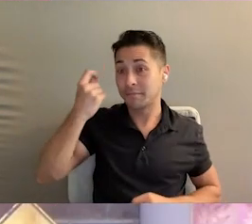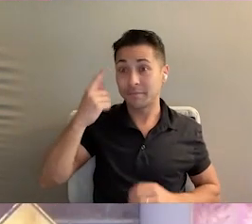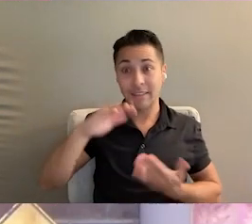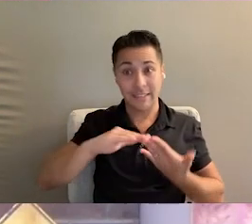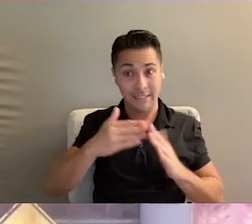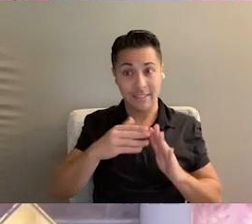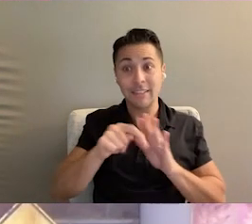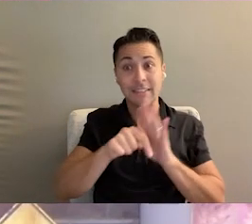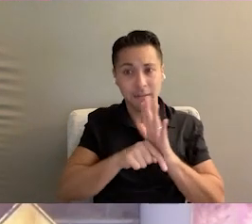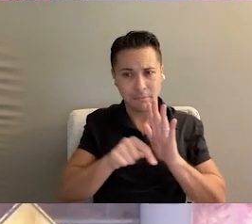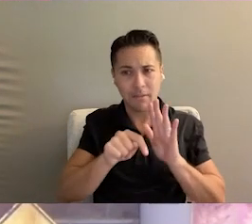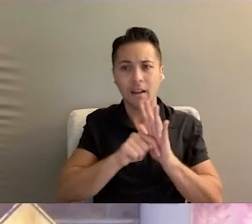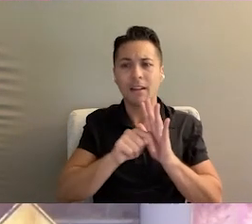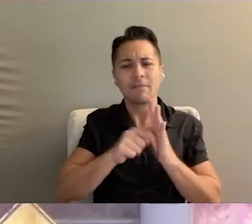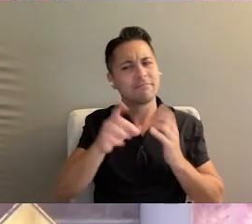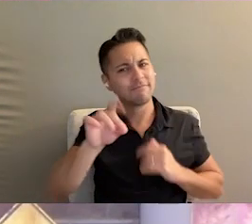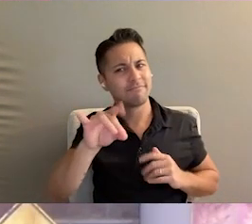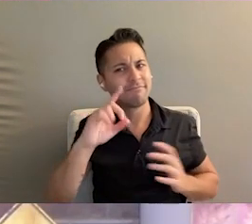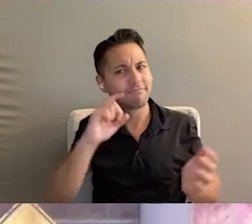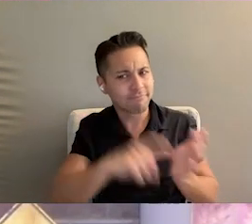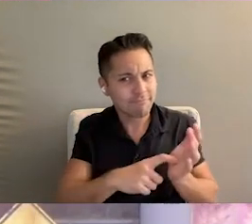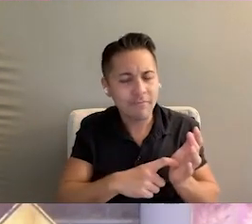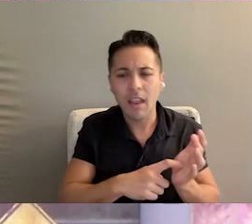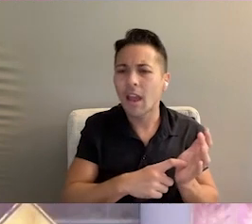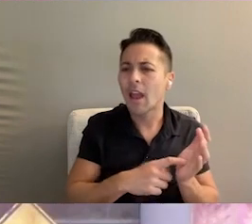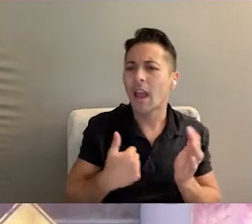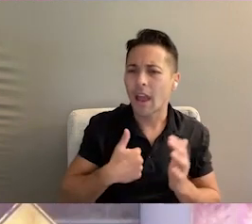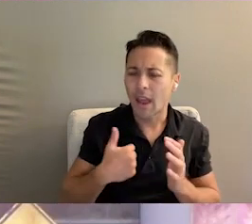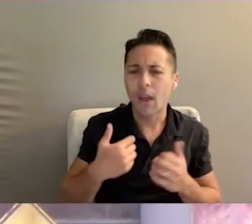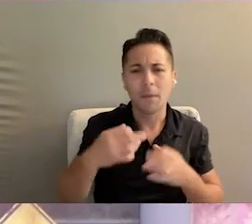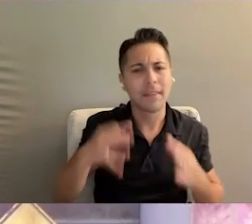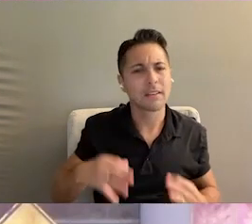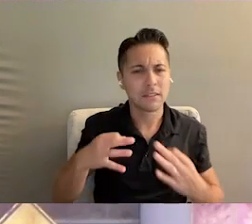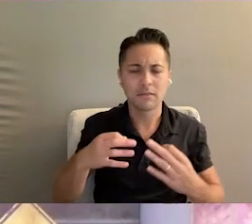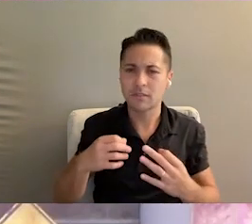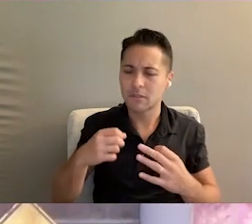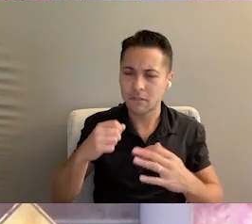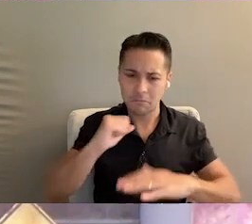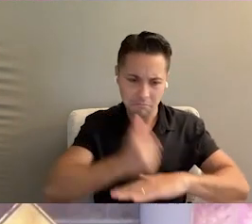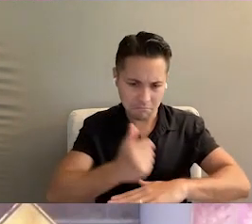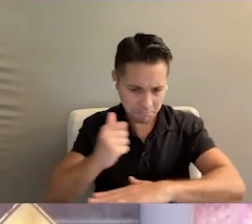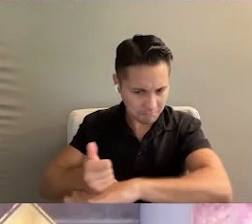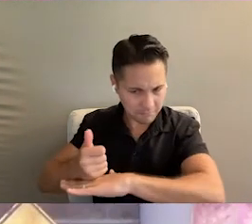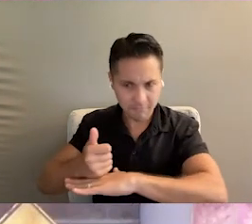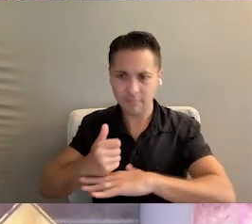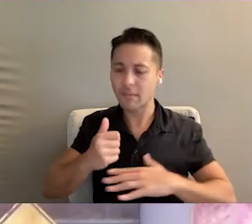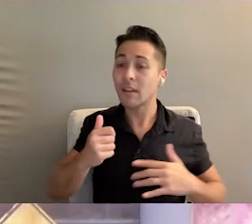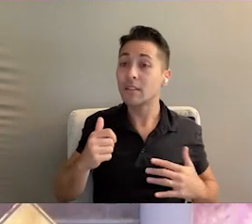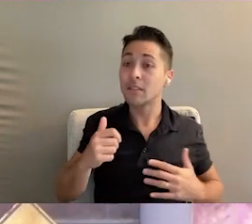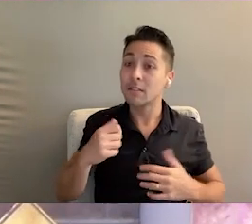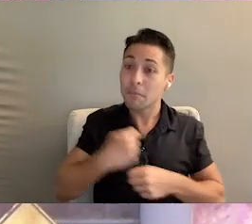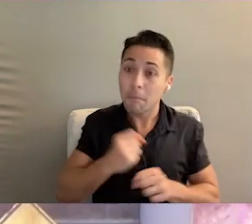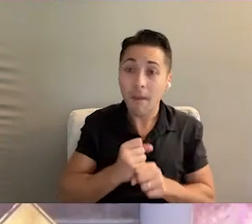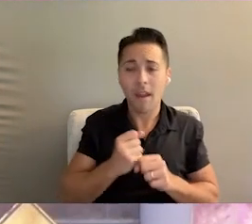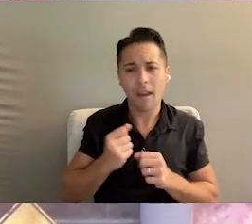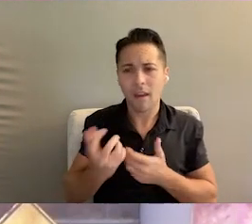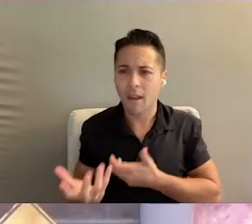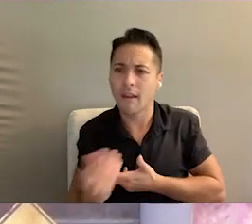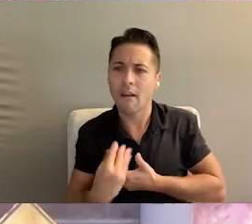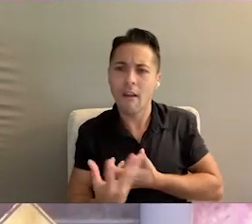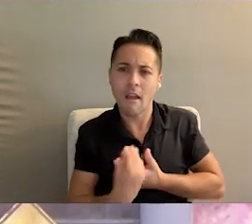Tampa recognized this and made the decision to take a few small steps to create an inclusive